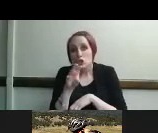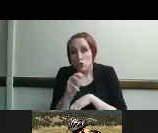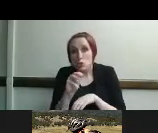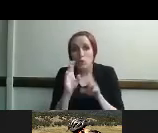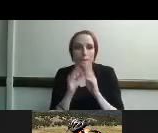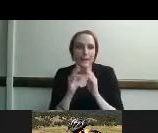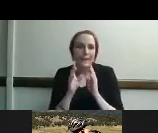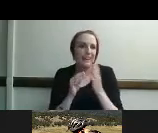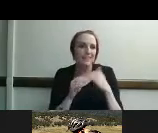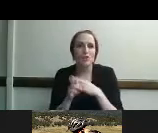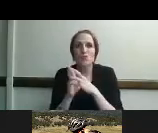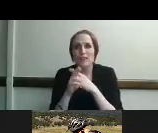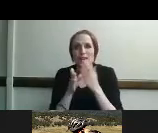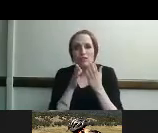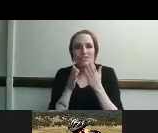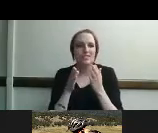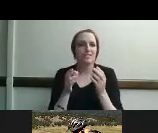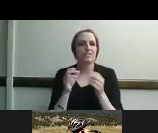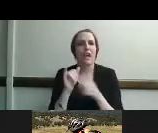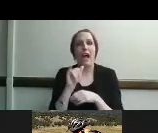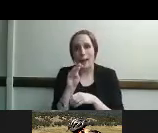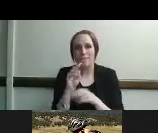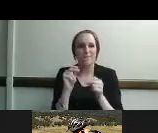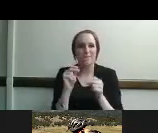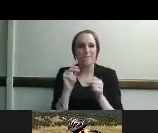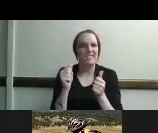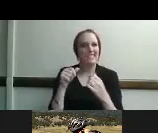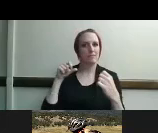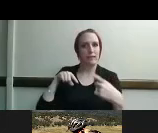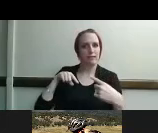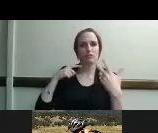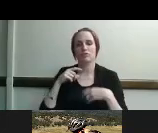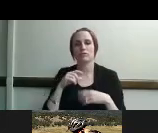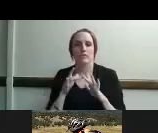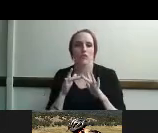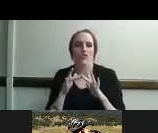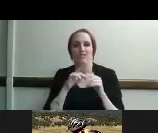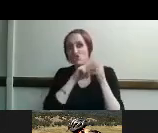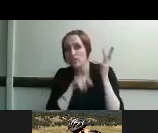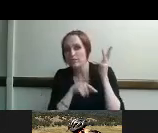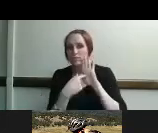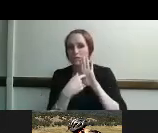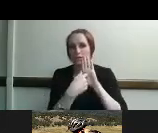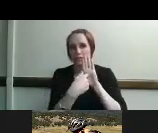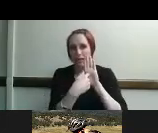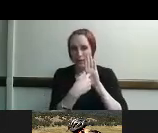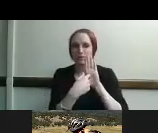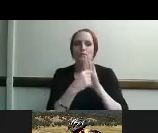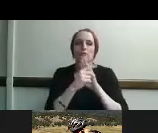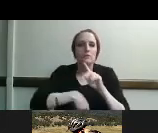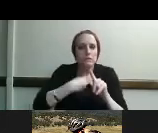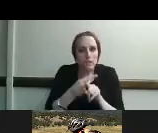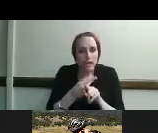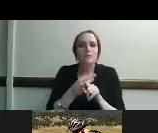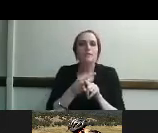instant messaging and internet so this these are examples of types of long-distance